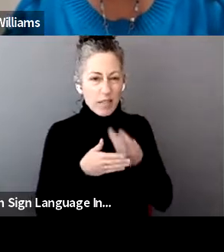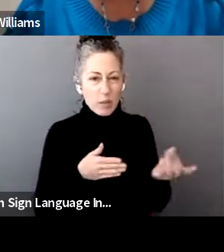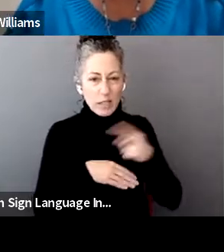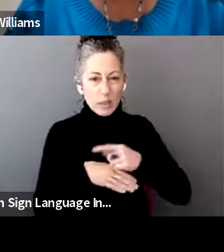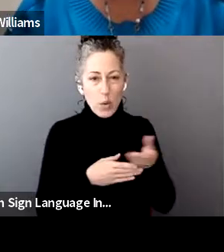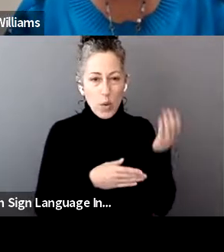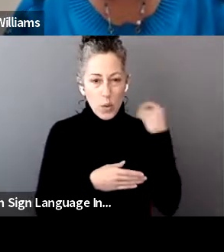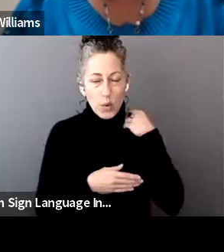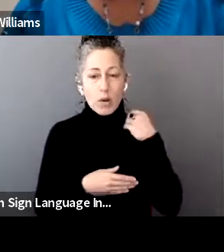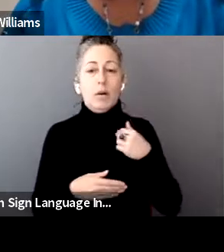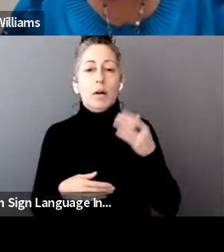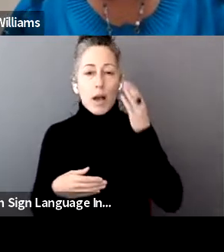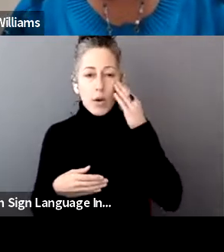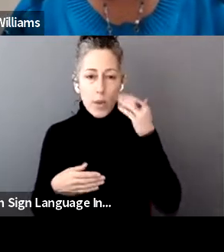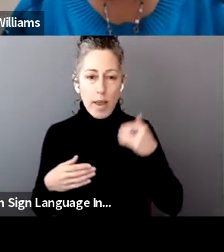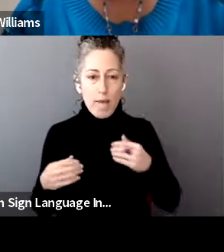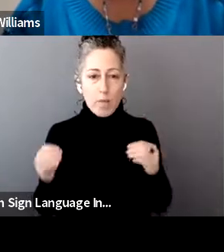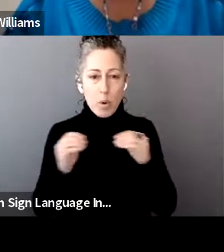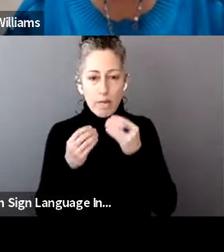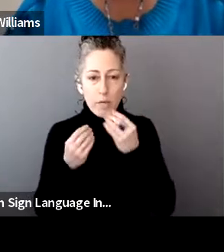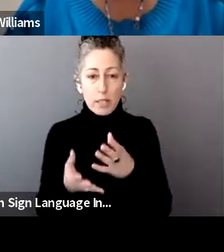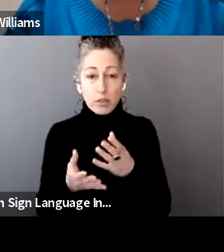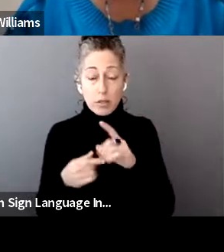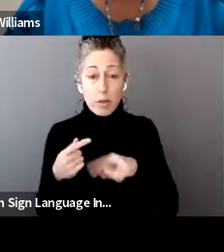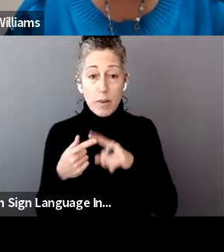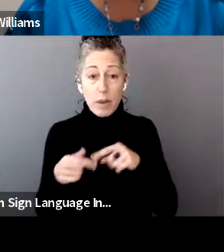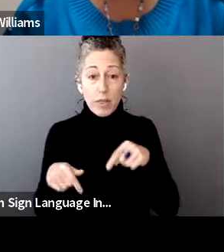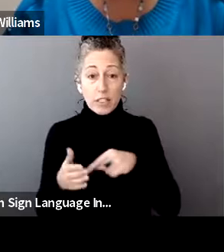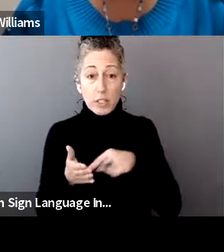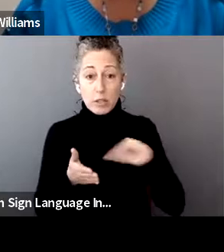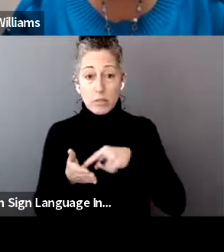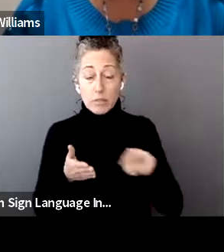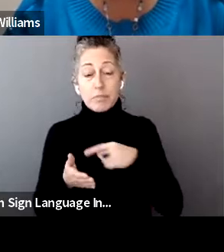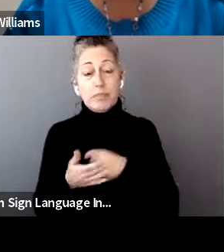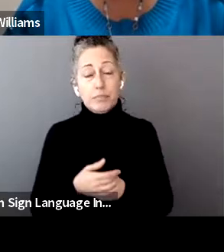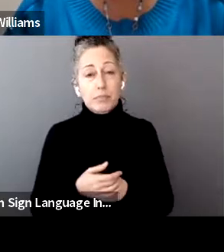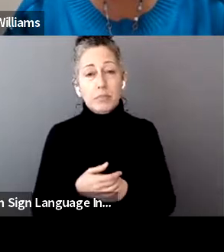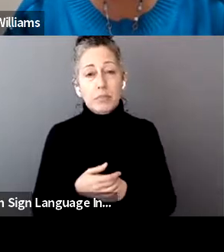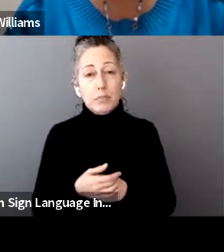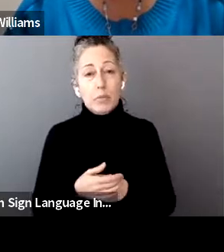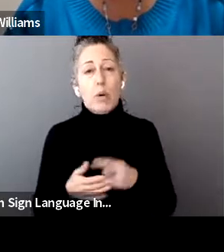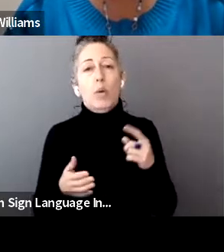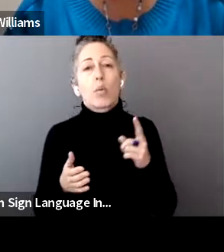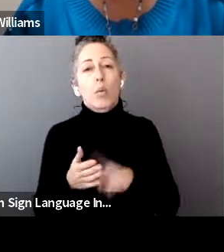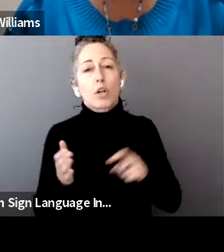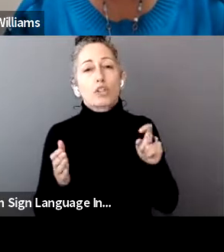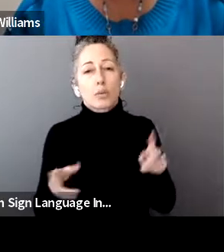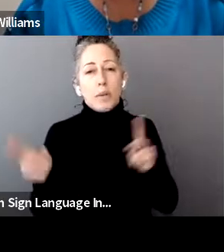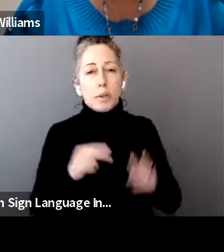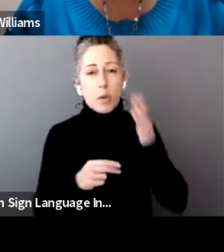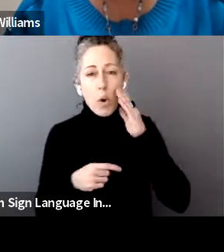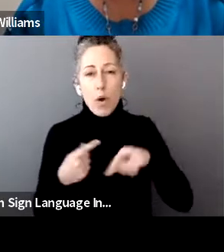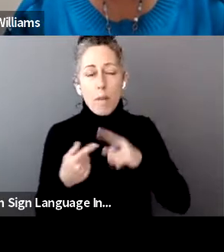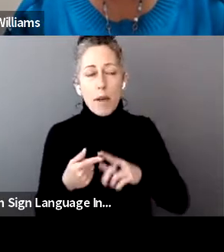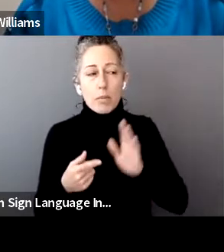We know there is more information to come about this year's payment, but what should individuals know about the past payments